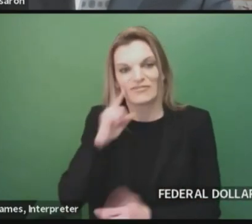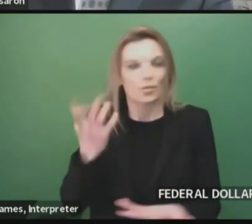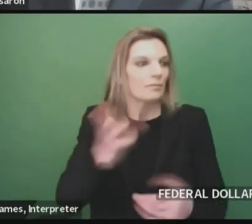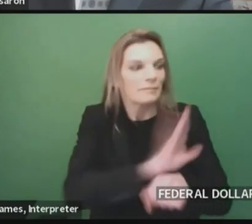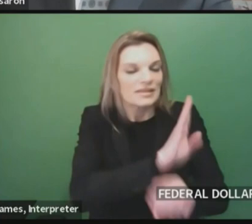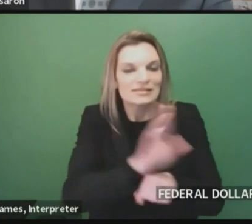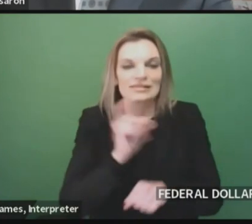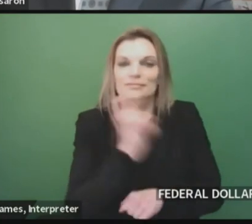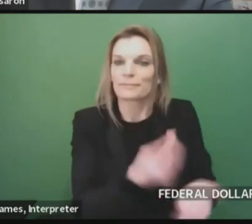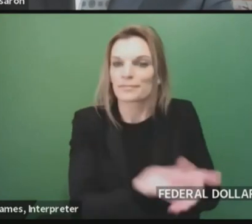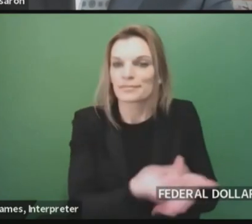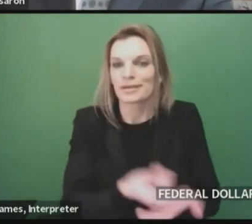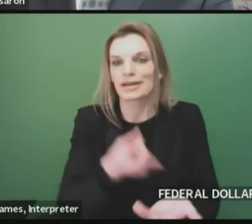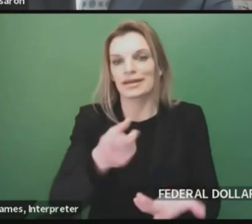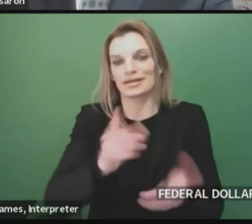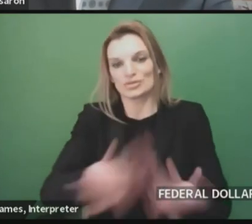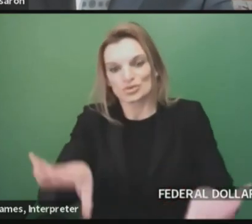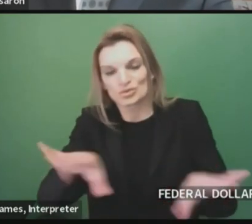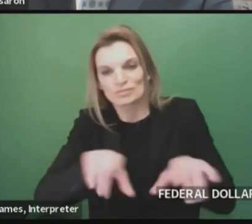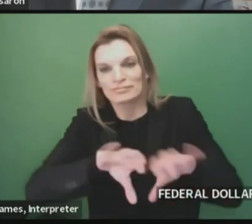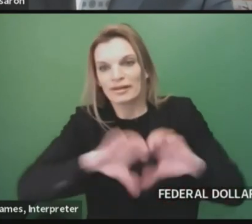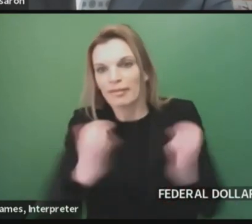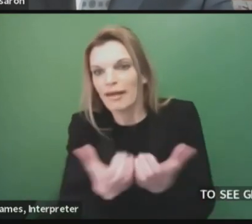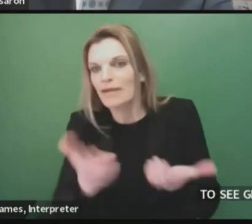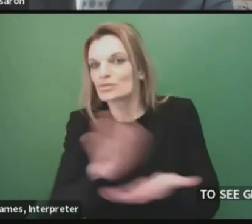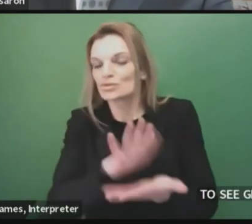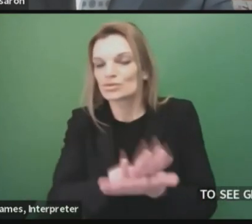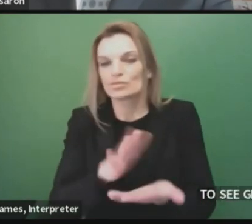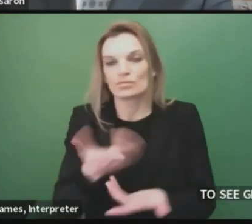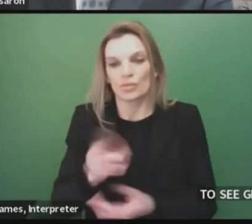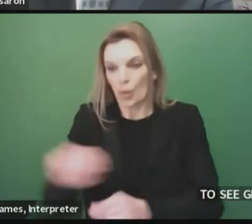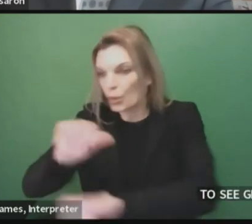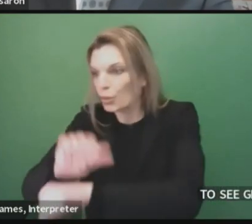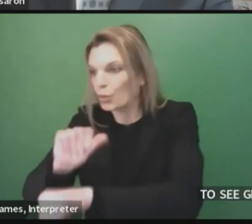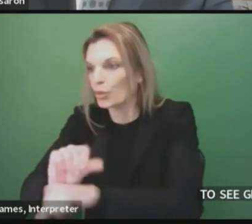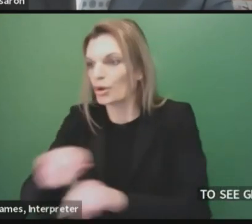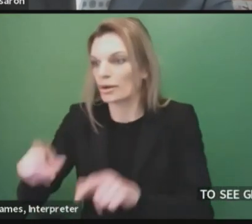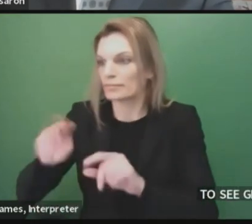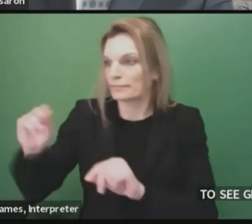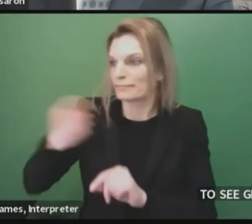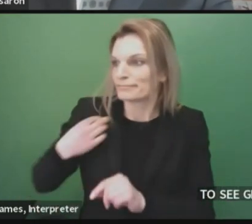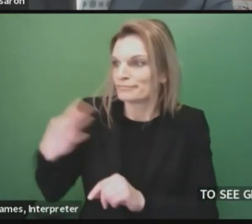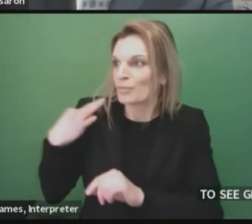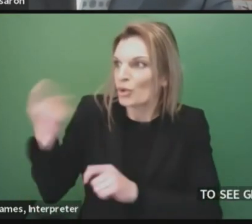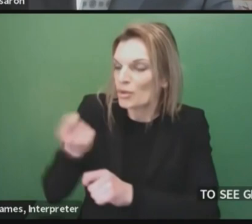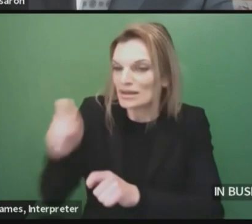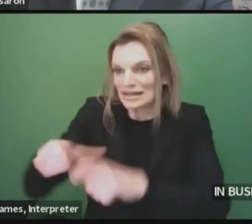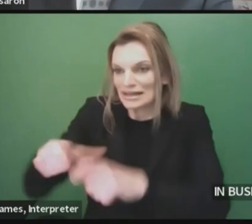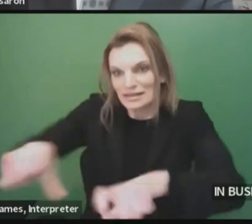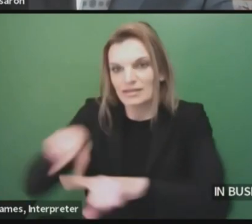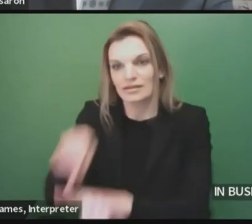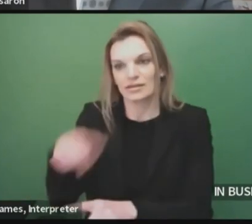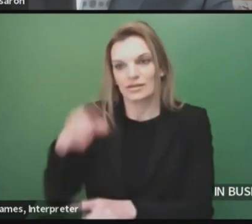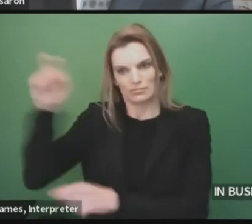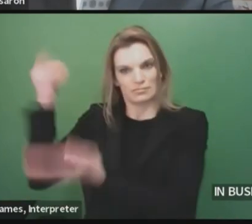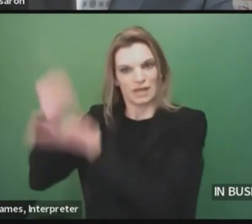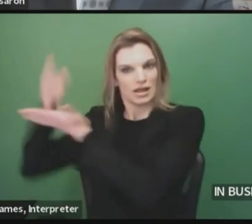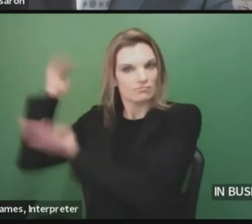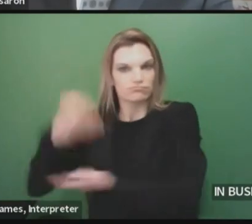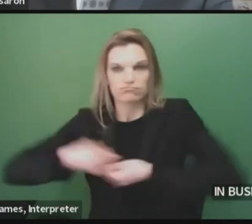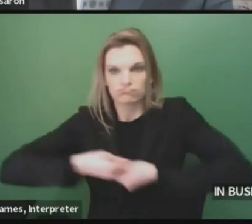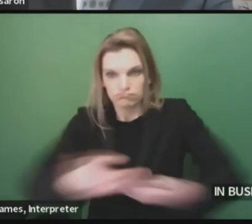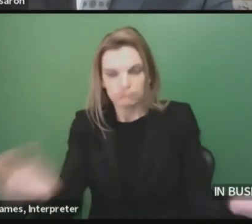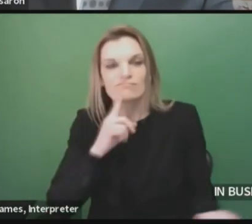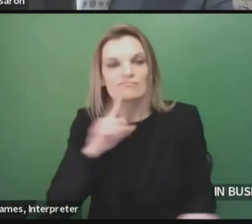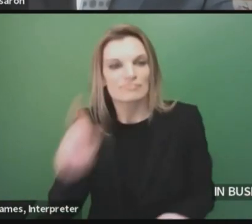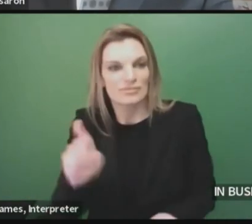classrooms or helping people who are unemployed. That's what these dollars are. And I'm sure that no one would want to stand in the way of them getting to where they're intended